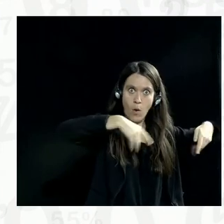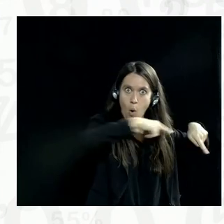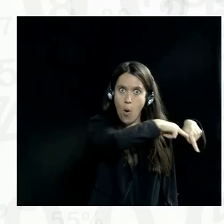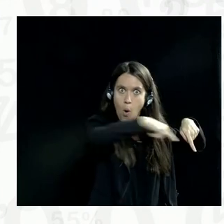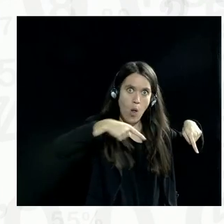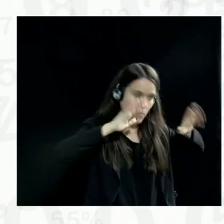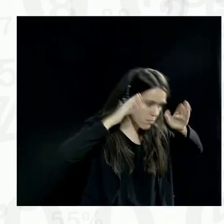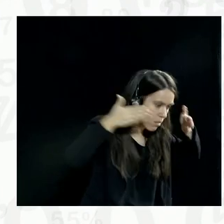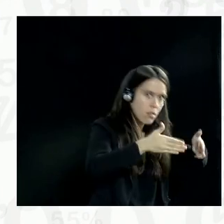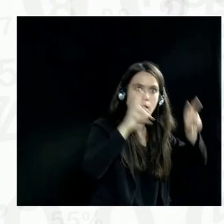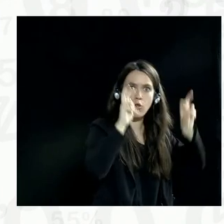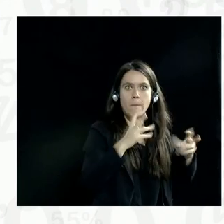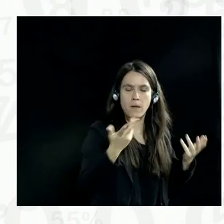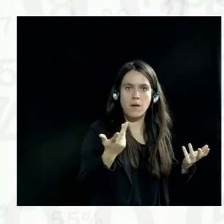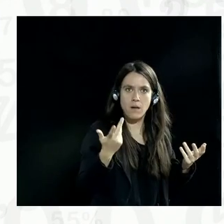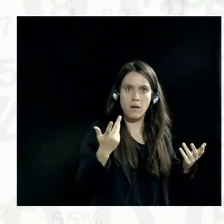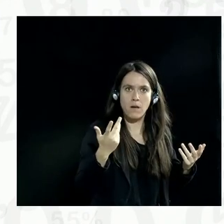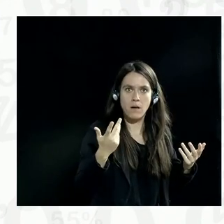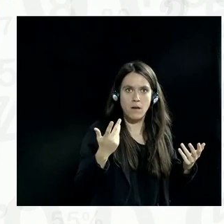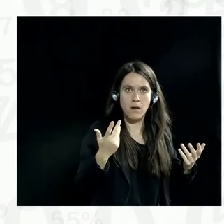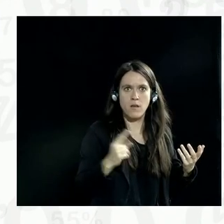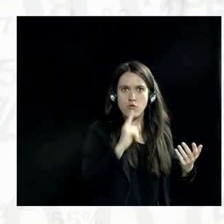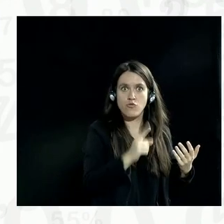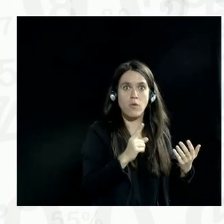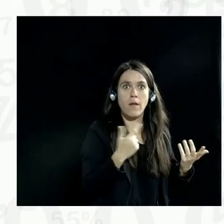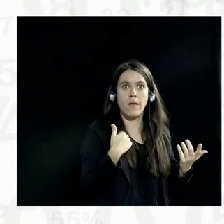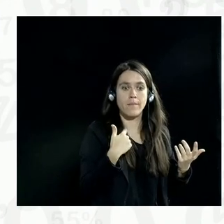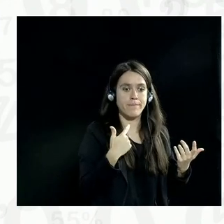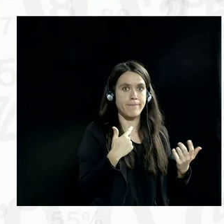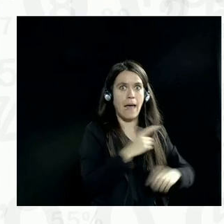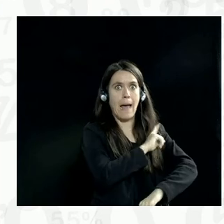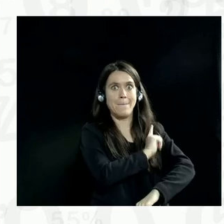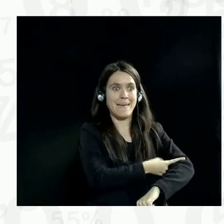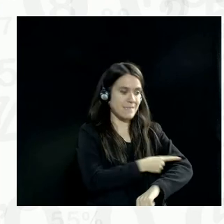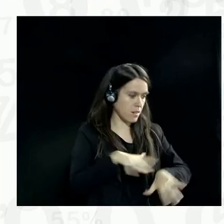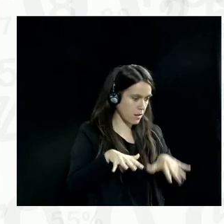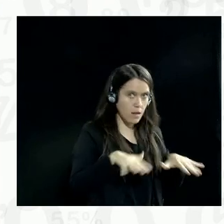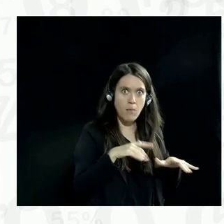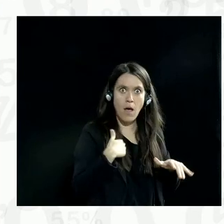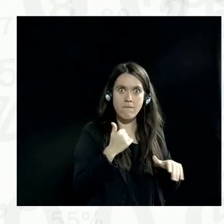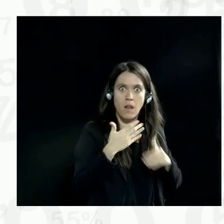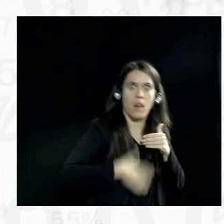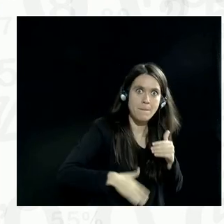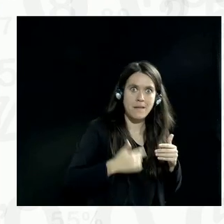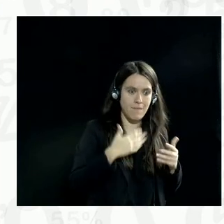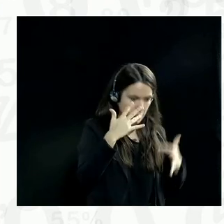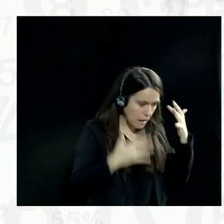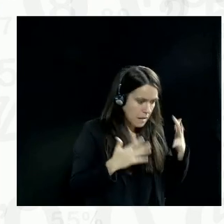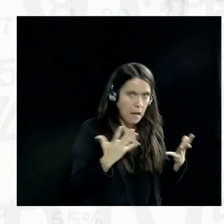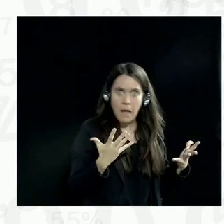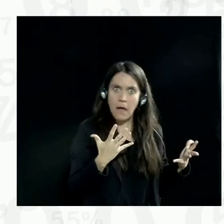And like you said, there is anyway fairly limited capacity to interact or to use that kind of data set to kind of